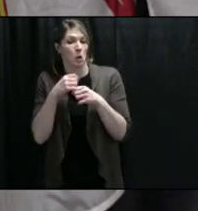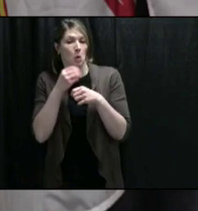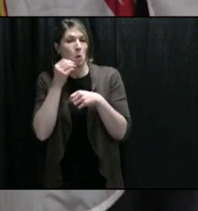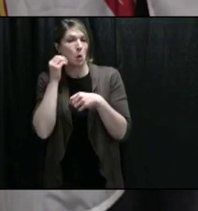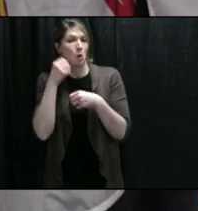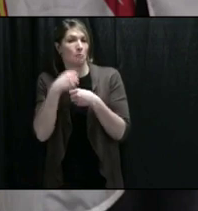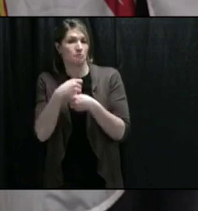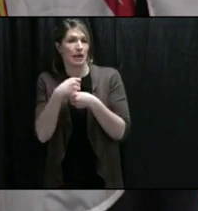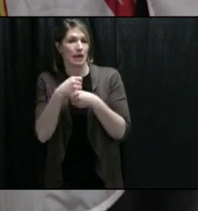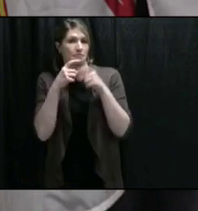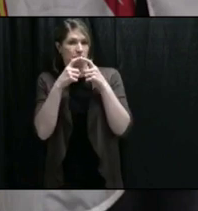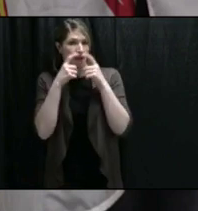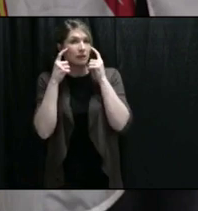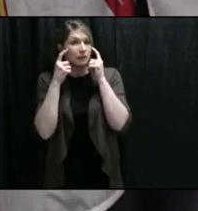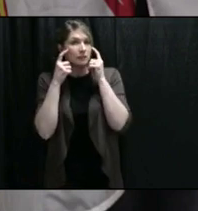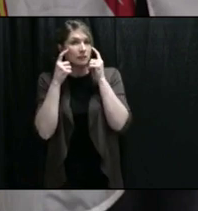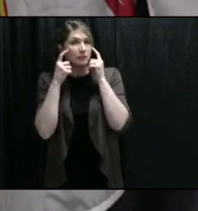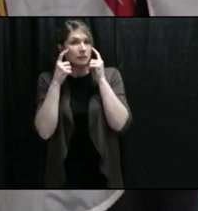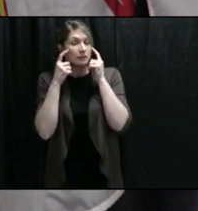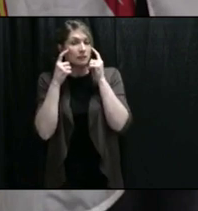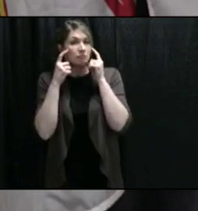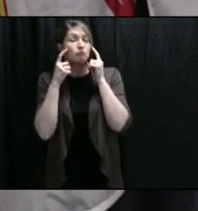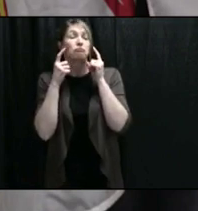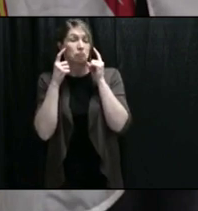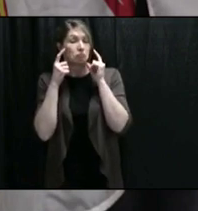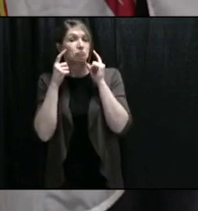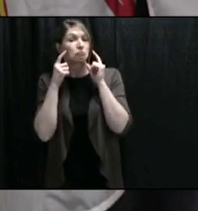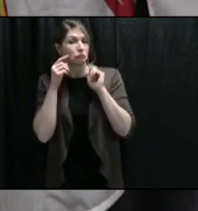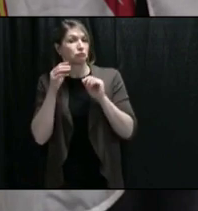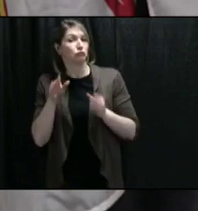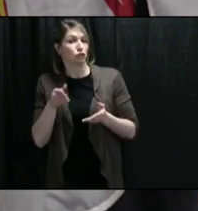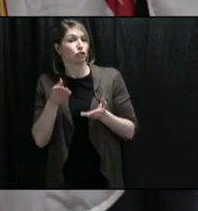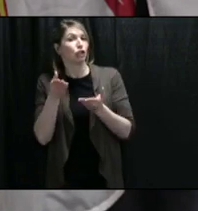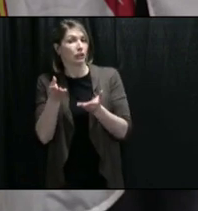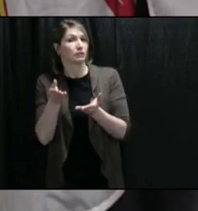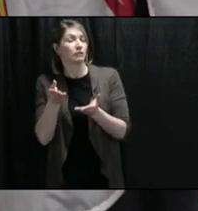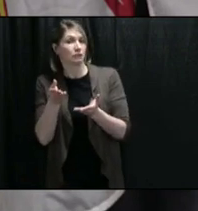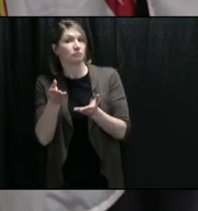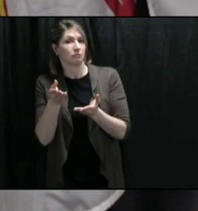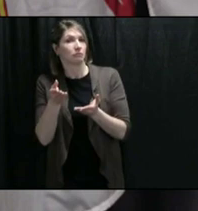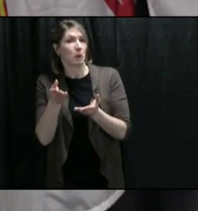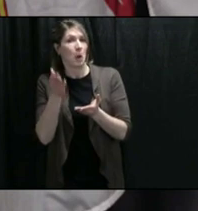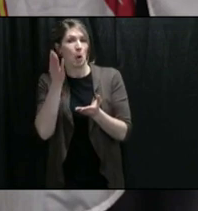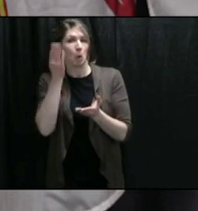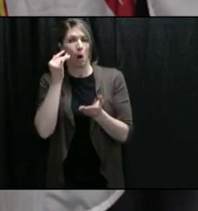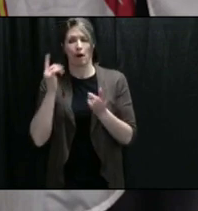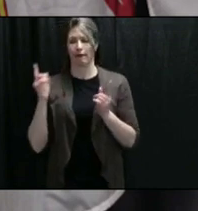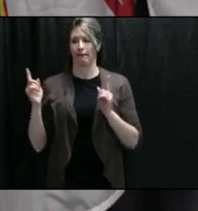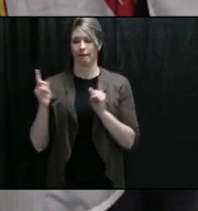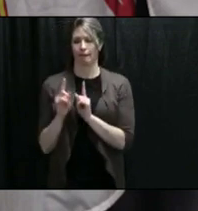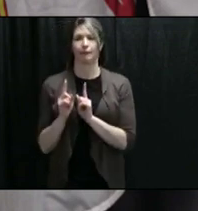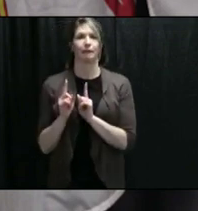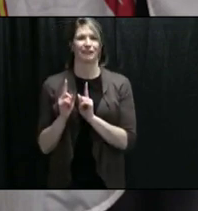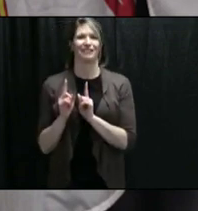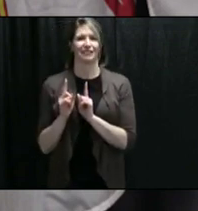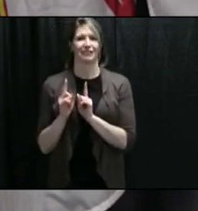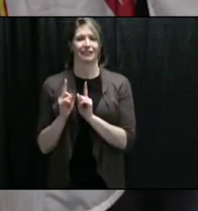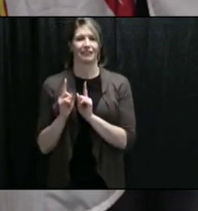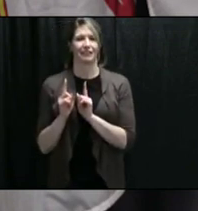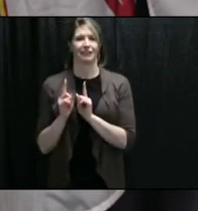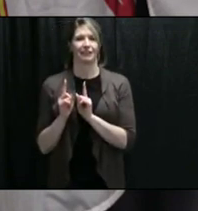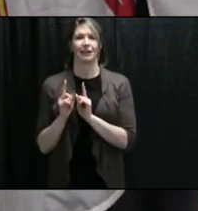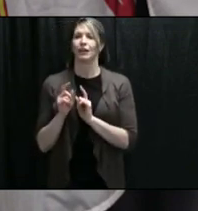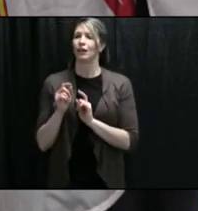as we have recommended in public places, when you're not able to physically distance to wear a homemade non